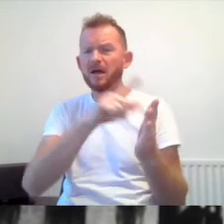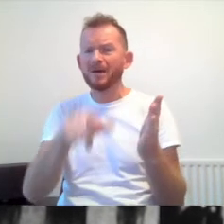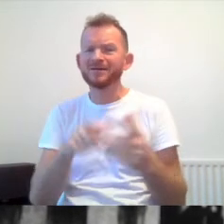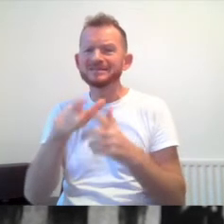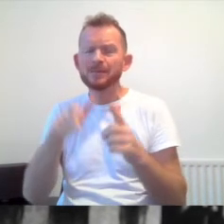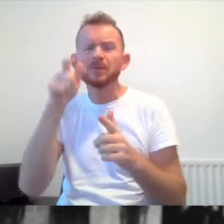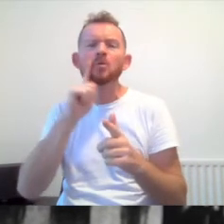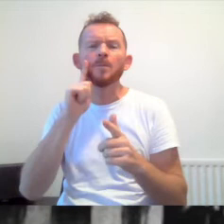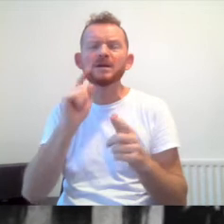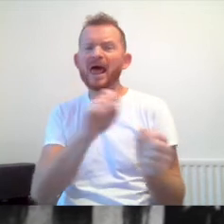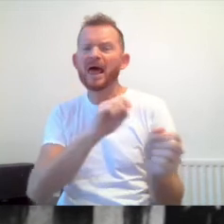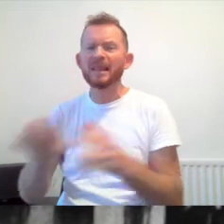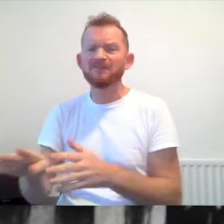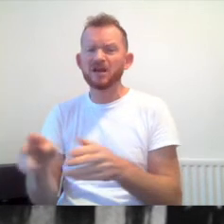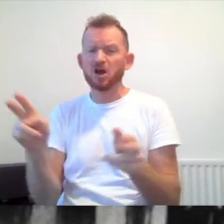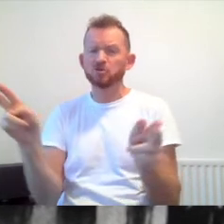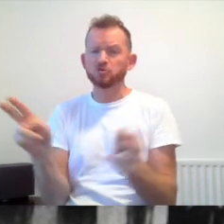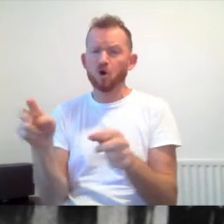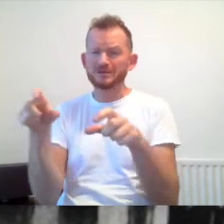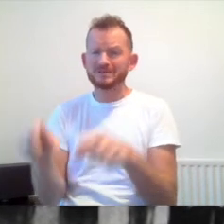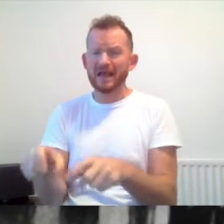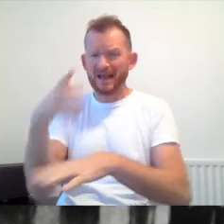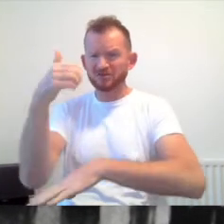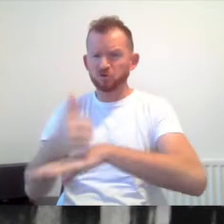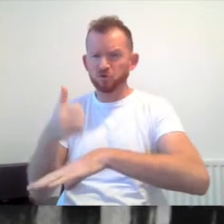institution for 11 years until she died.